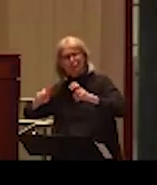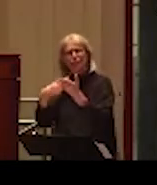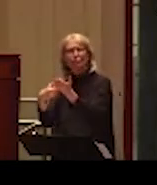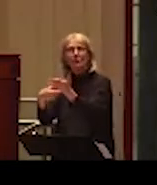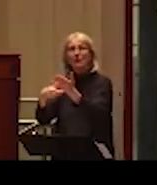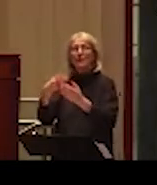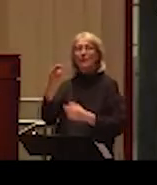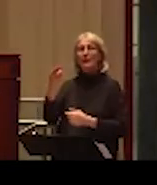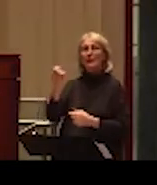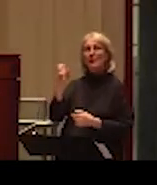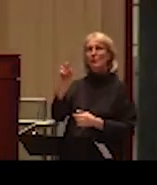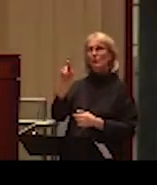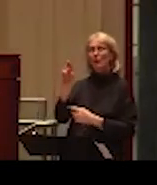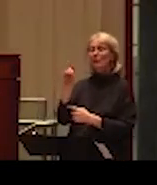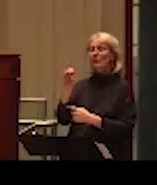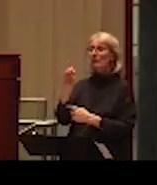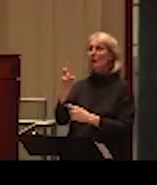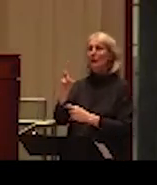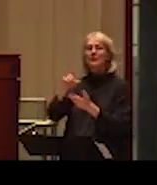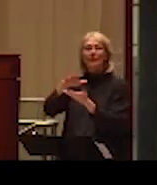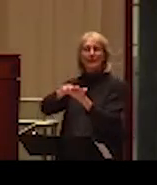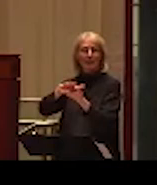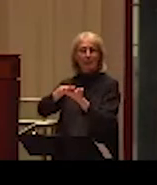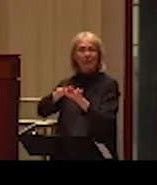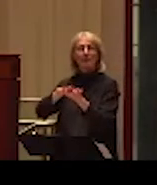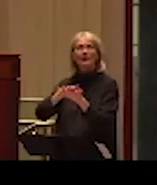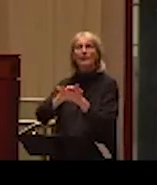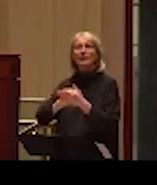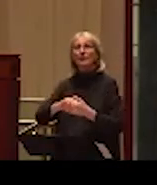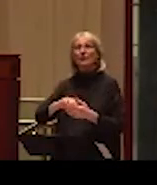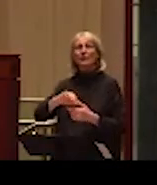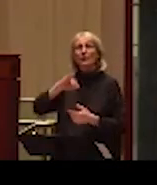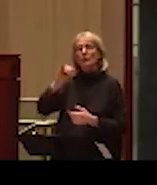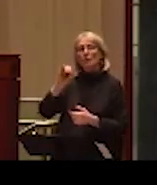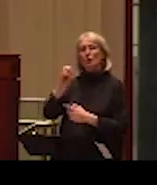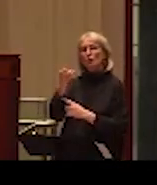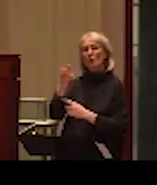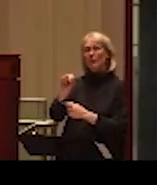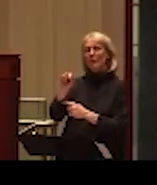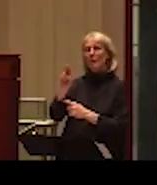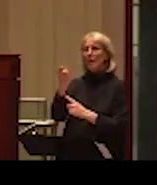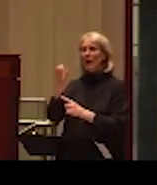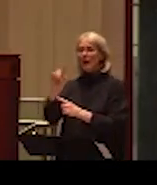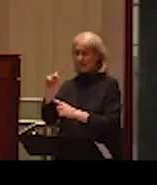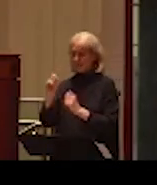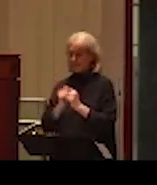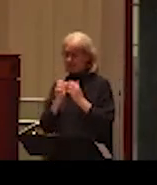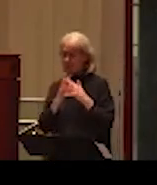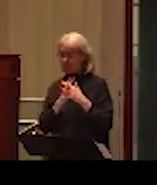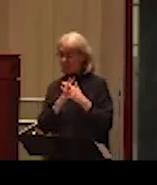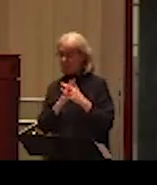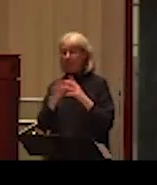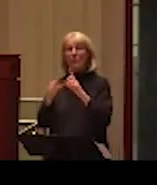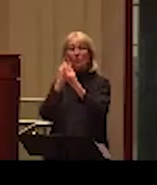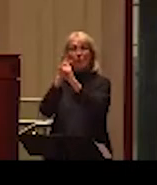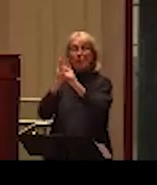Heterodox Academy, an organization started by Jonathan Haidt. The mission of which is to enhance